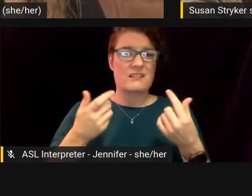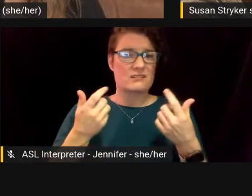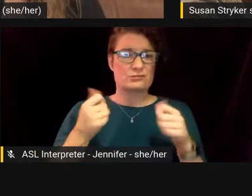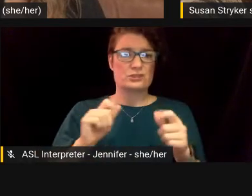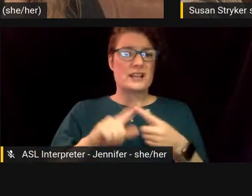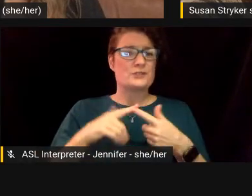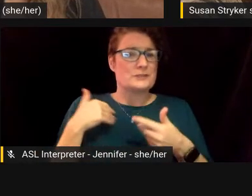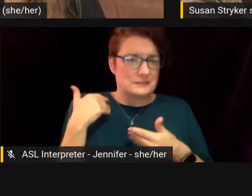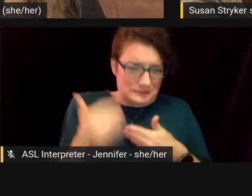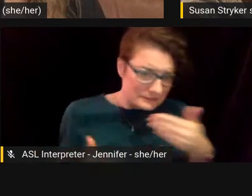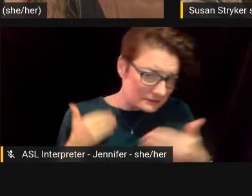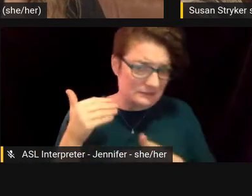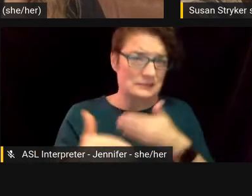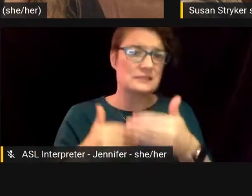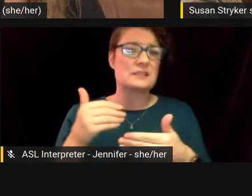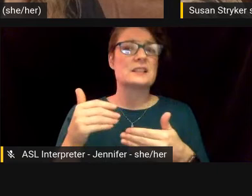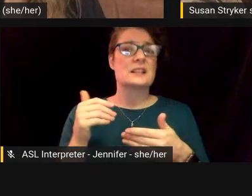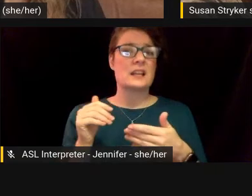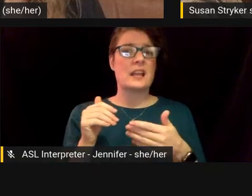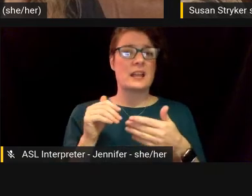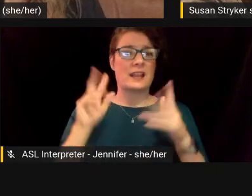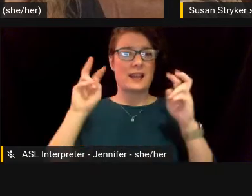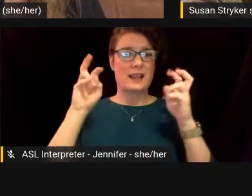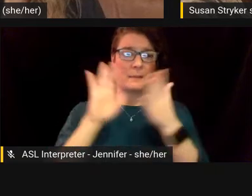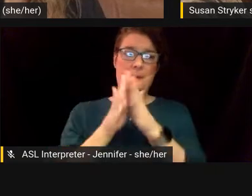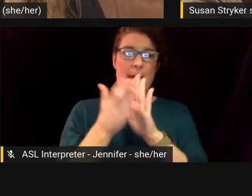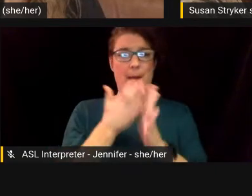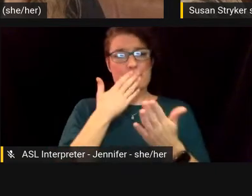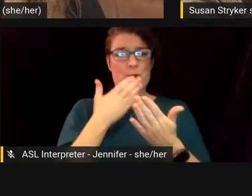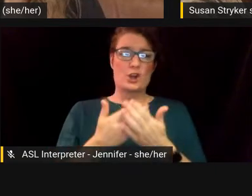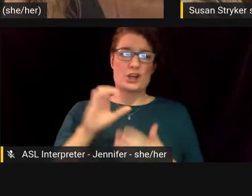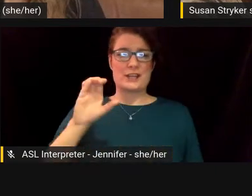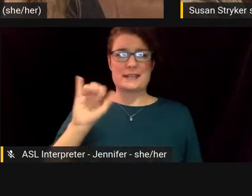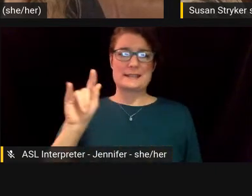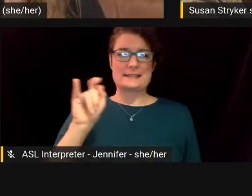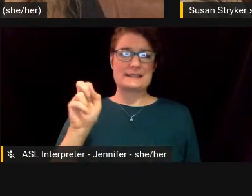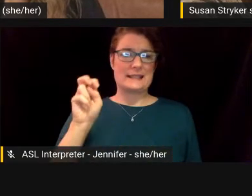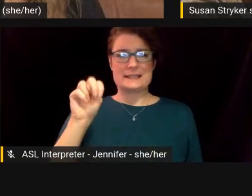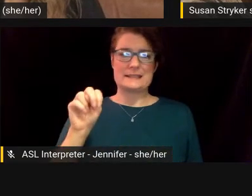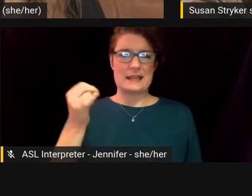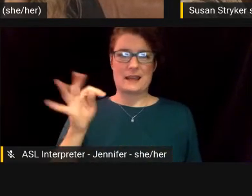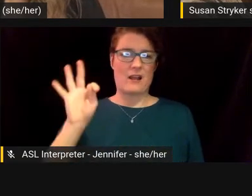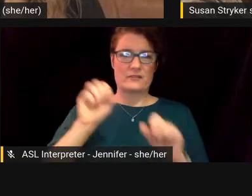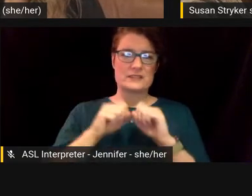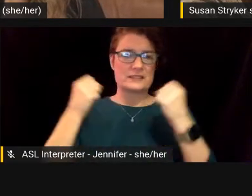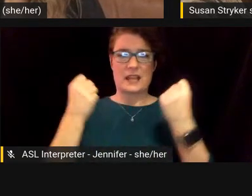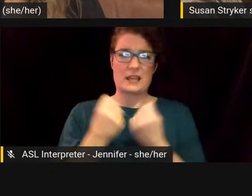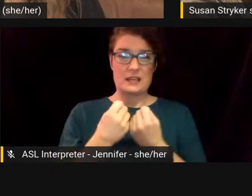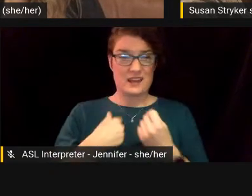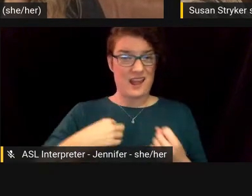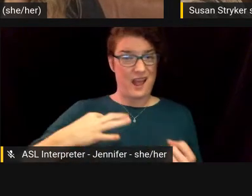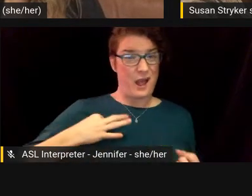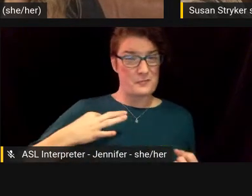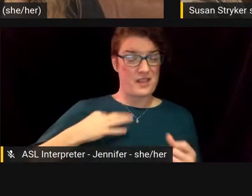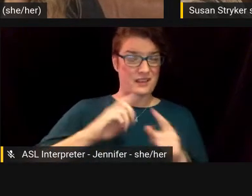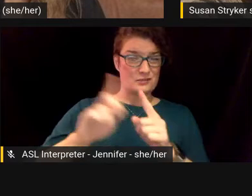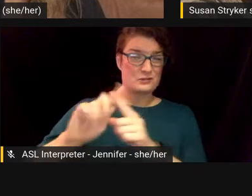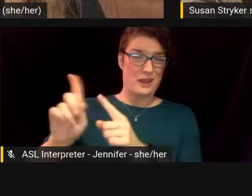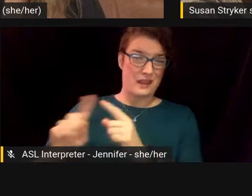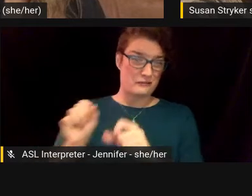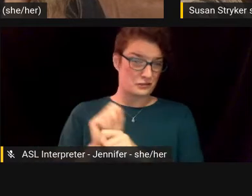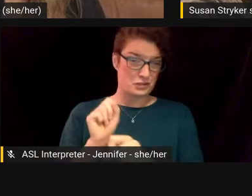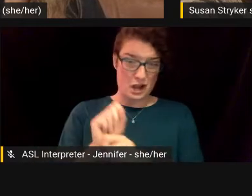and being, um, a good citizen of society. Um, I went to, I applied to every job I could, right?